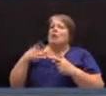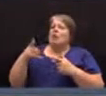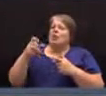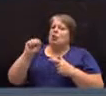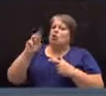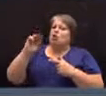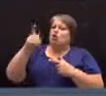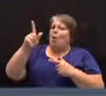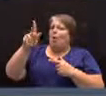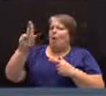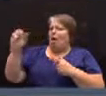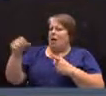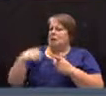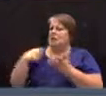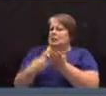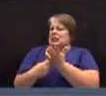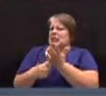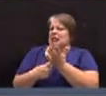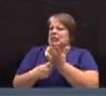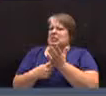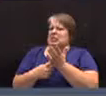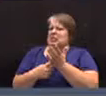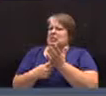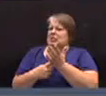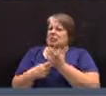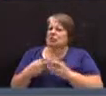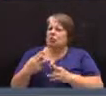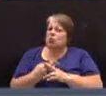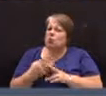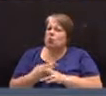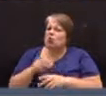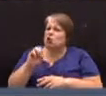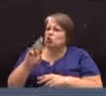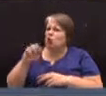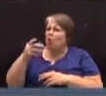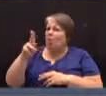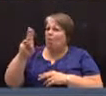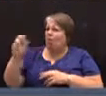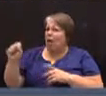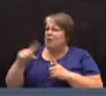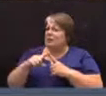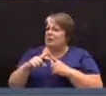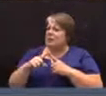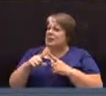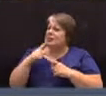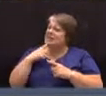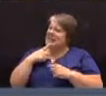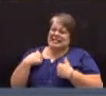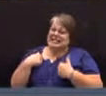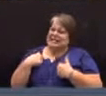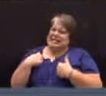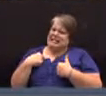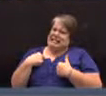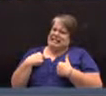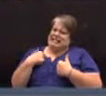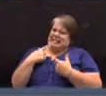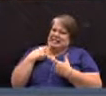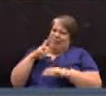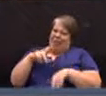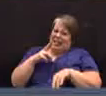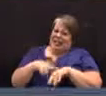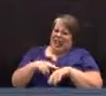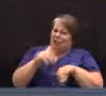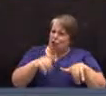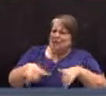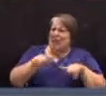surpluses. I remember supporting using a modest use of the surpluses given the size of it, and I have serious reservations whether the national standard of